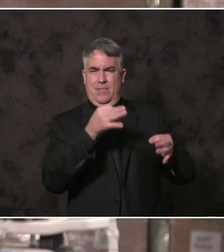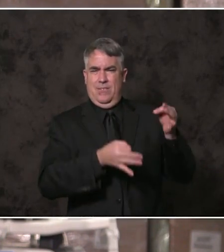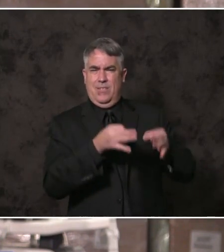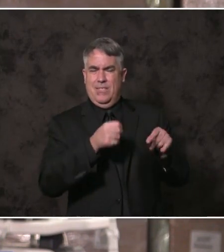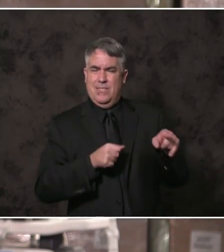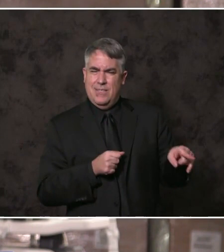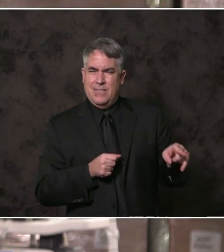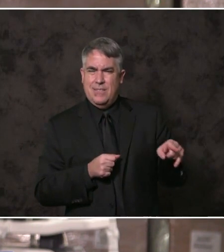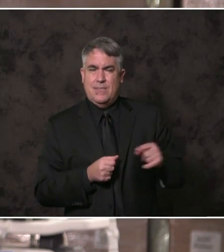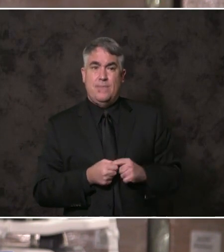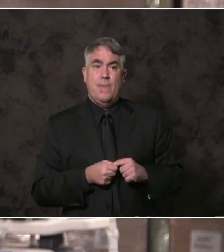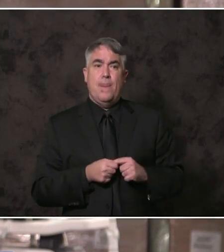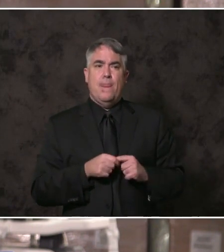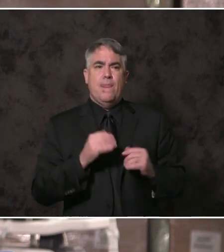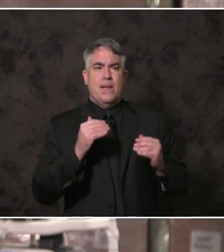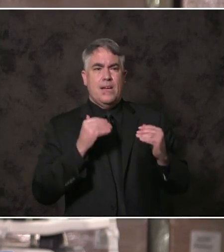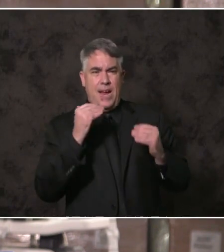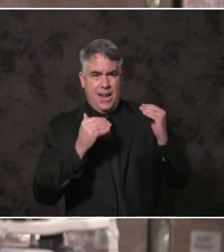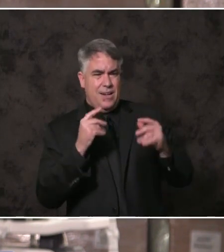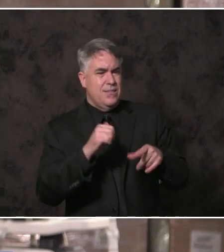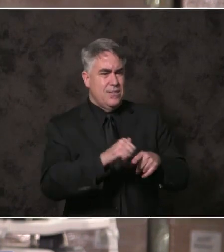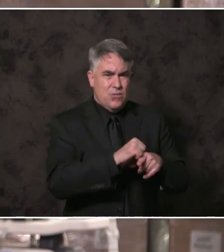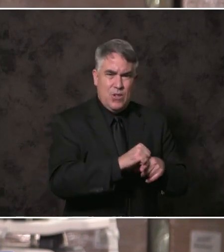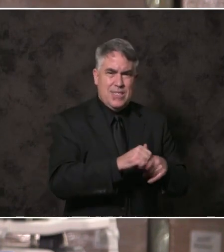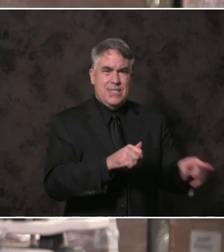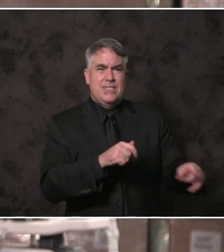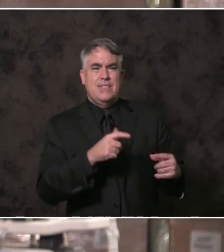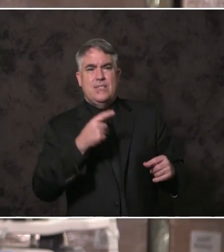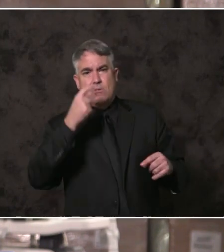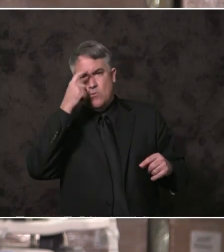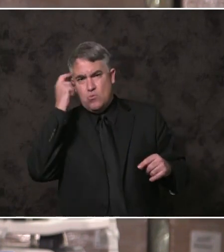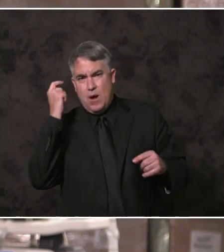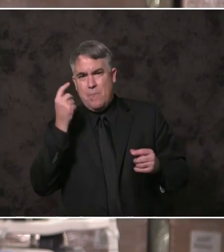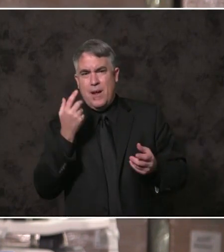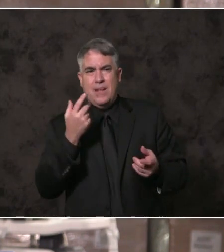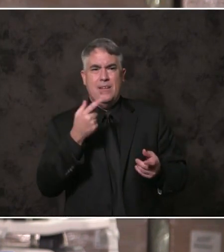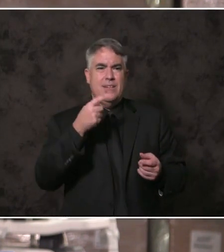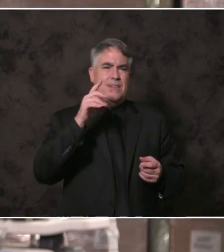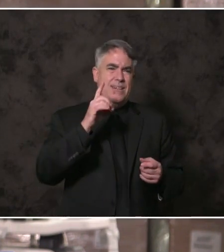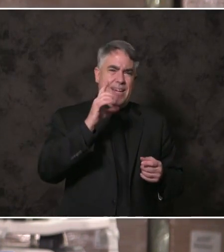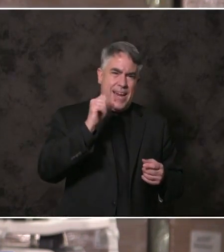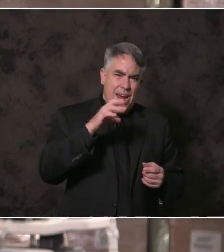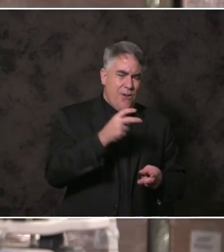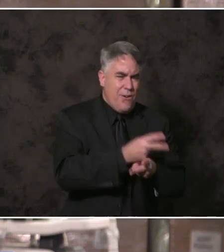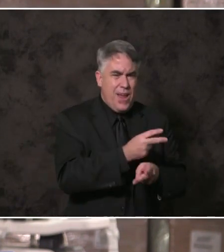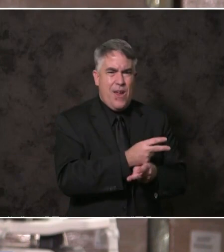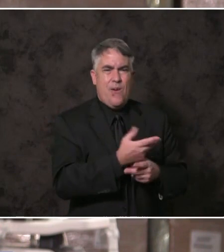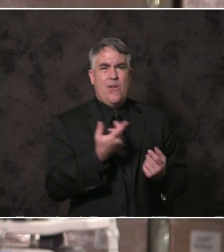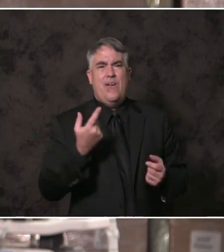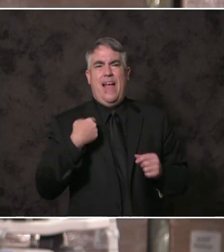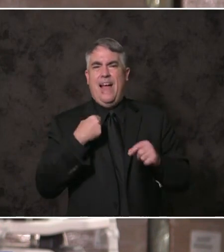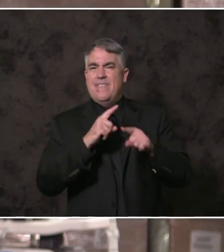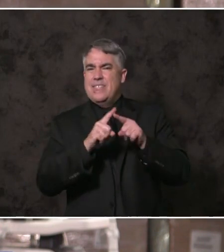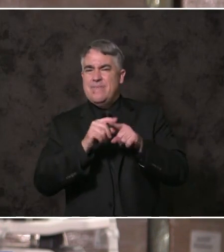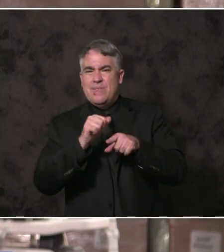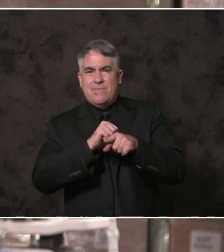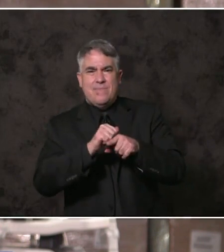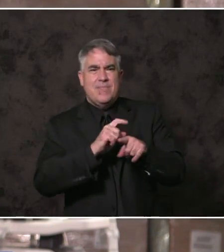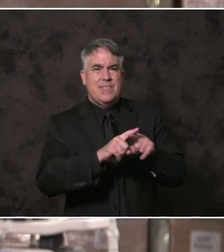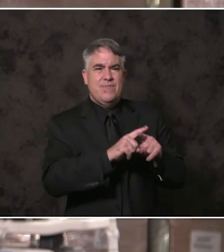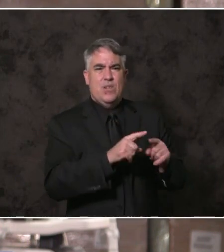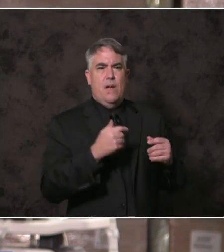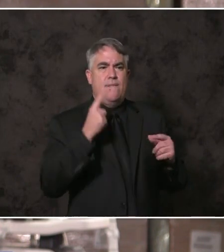to reduce the use of force. Trauma-informed care, restorative practices that take into account adolescent brain development